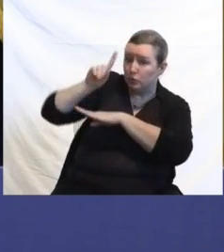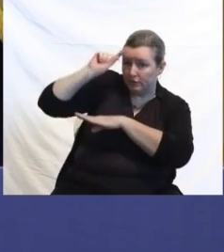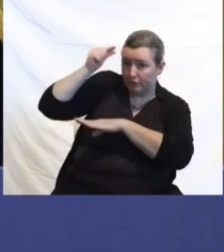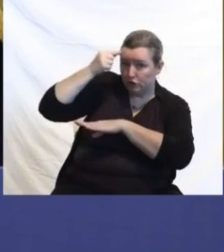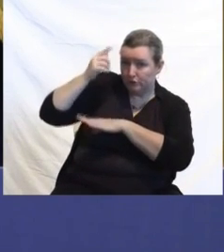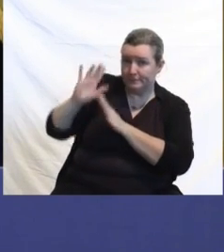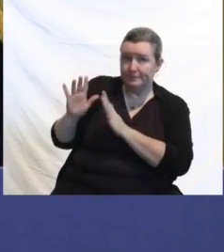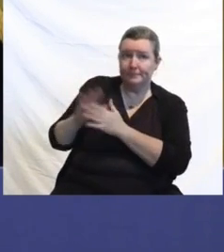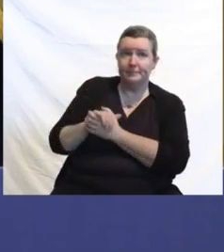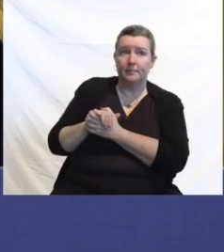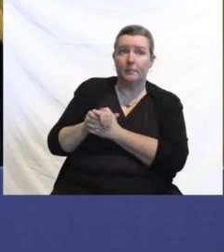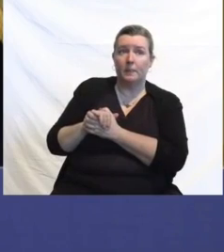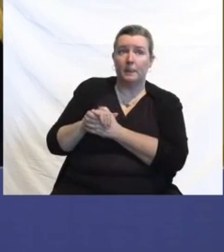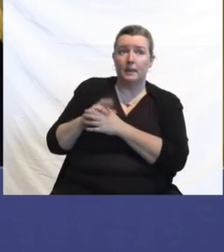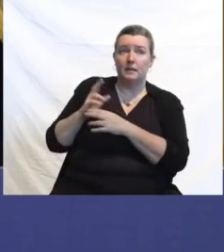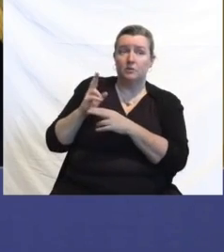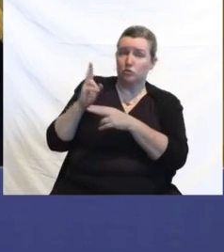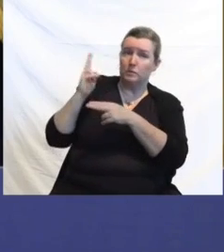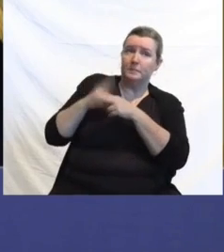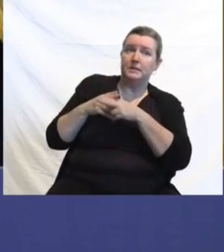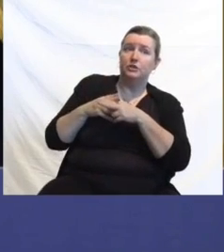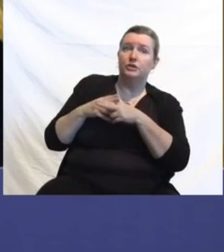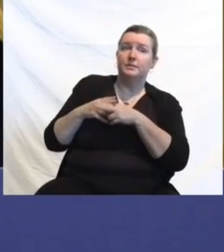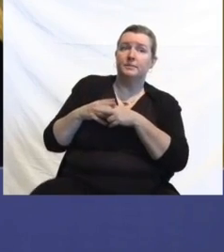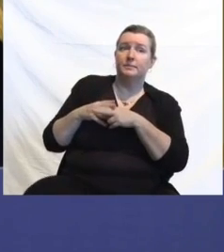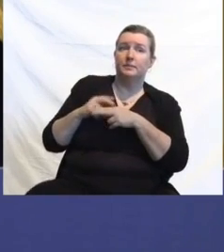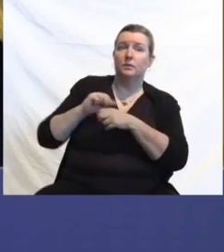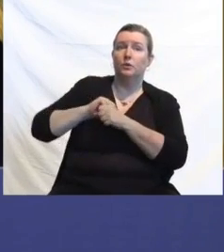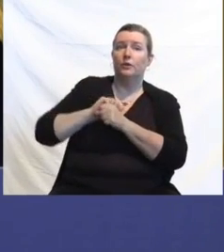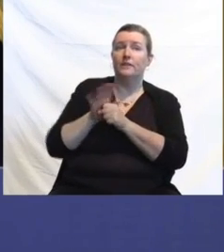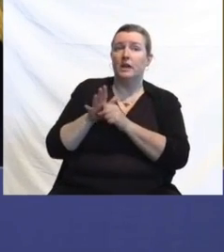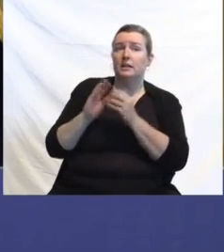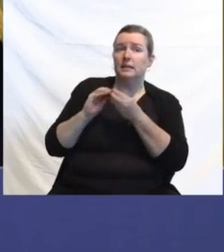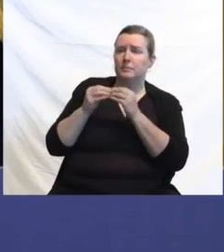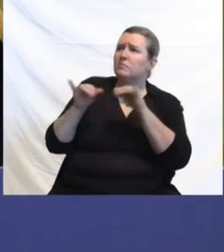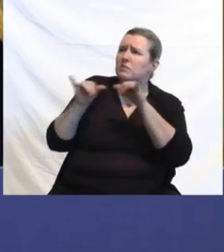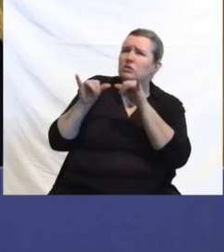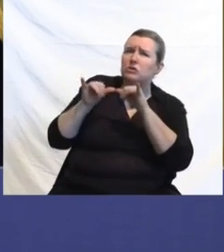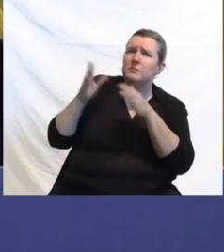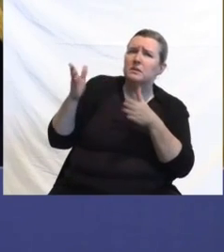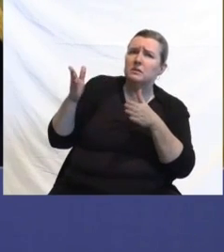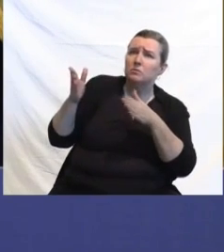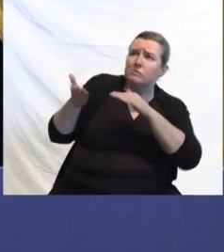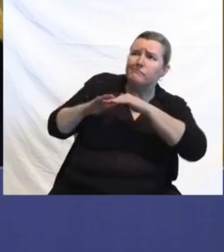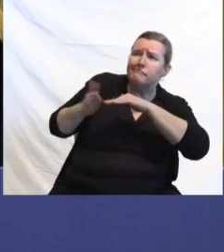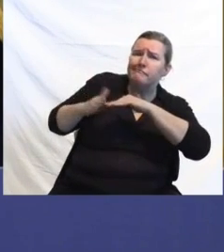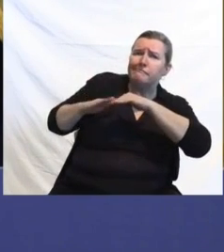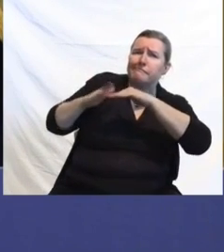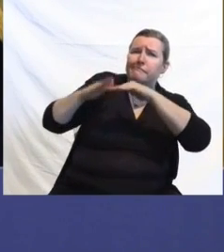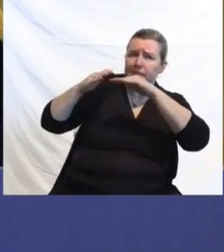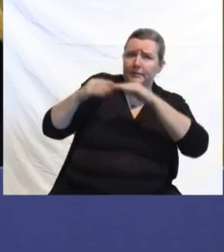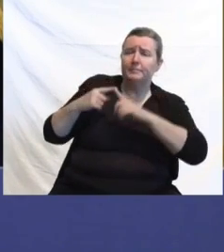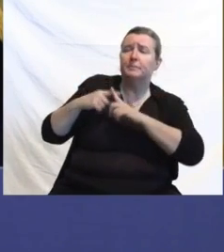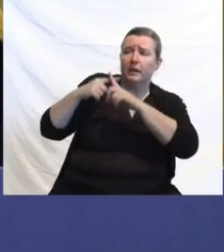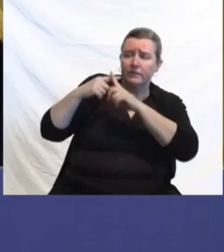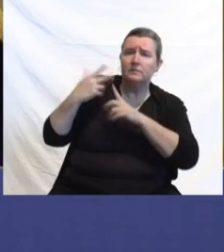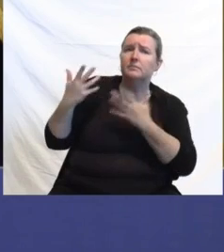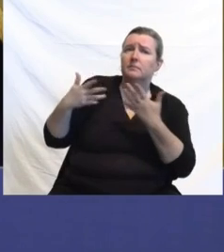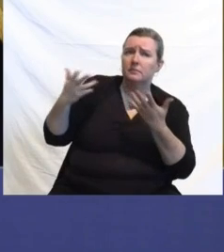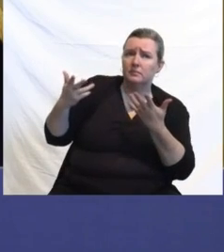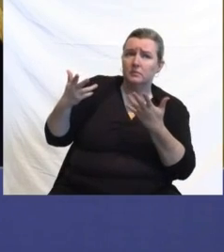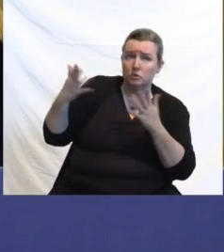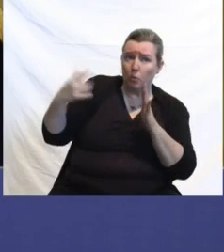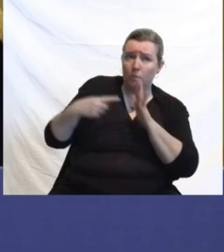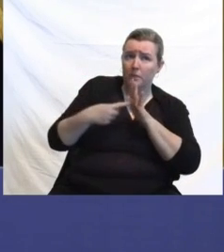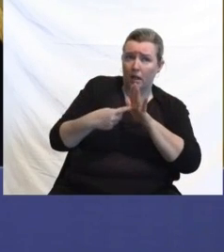out, the COVID metrics have risen pretty quickly in the past week. How long does your modeling say this will last and how bad